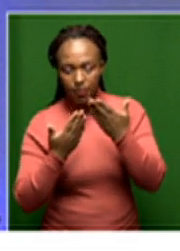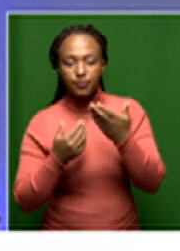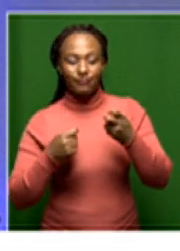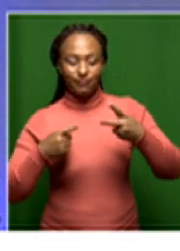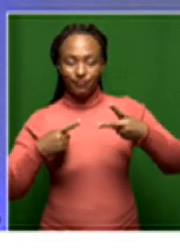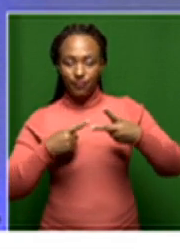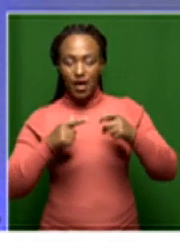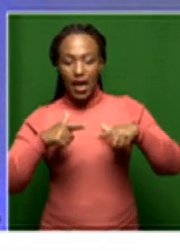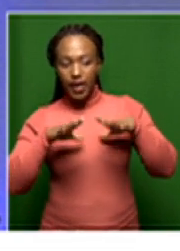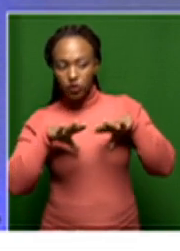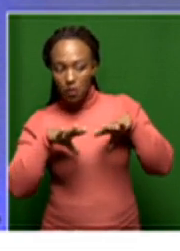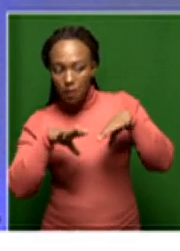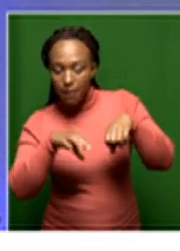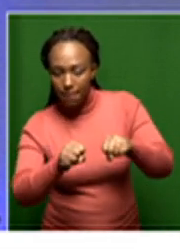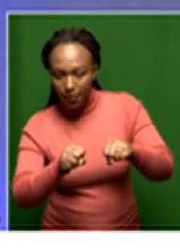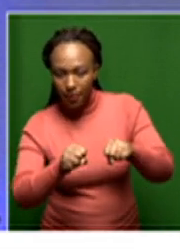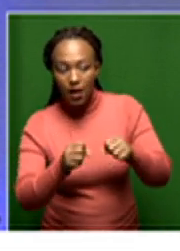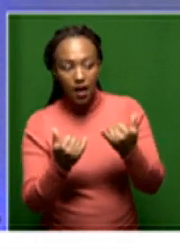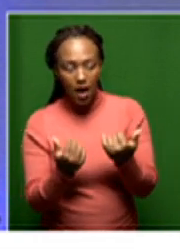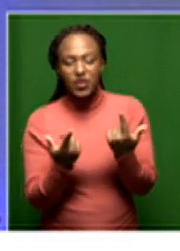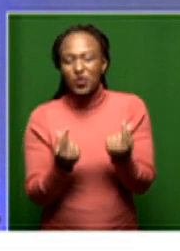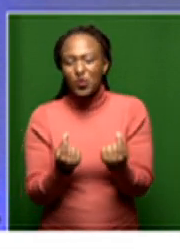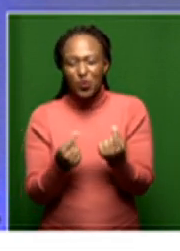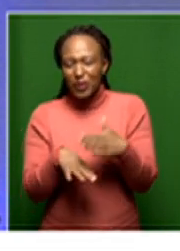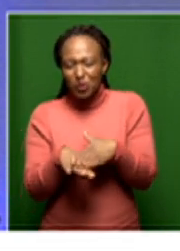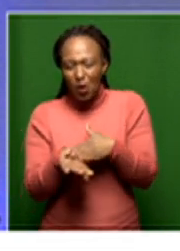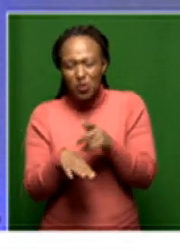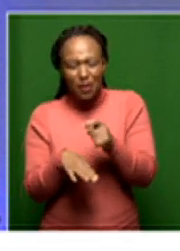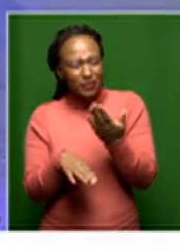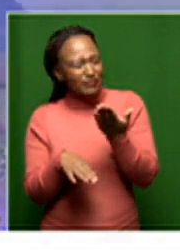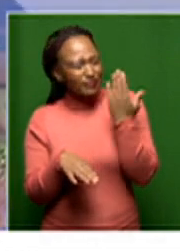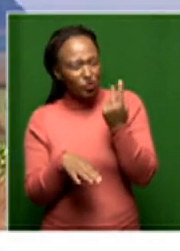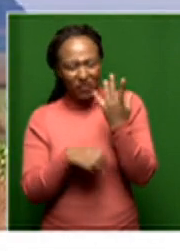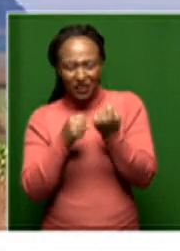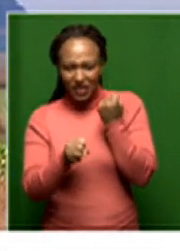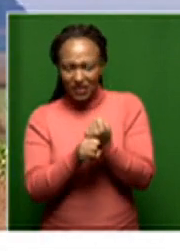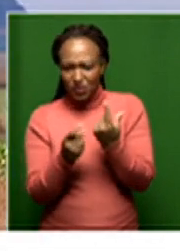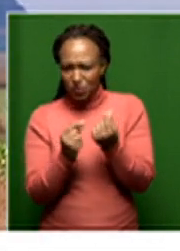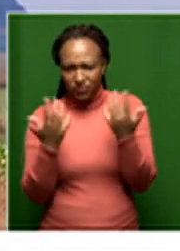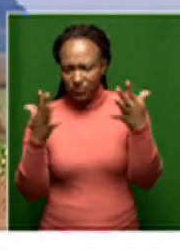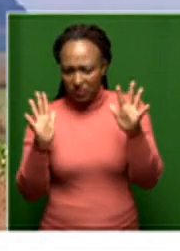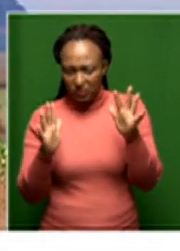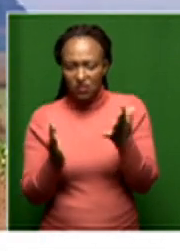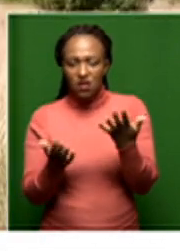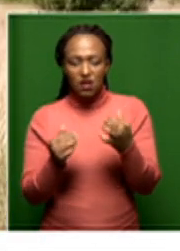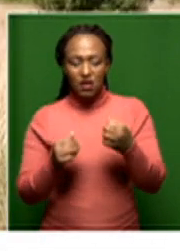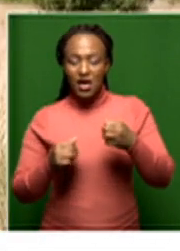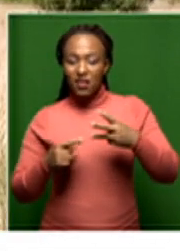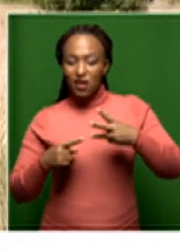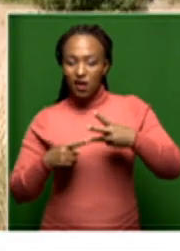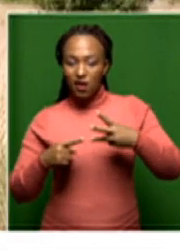as expropriation, which is what they are doing now that should have been done 25 years ago. On areas such as